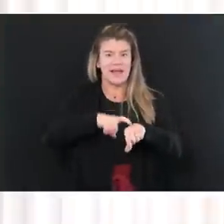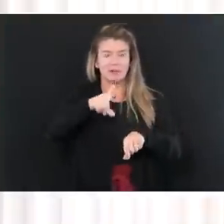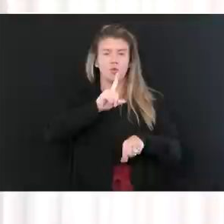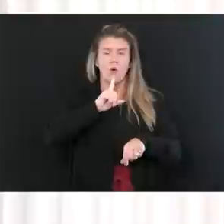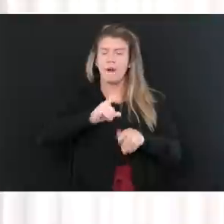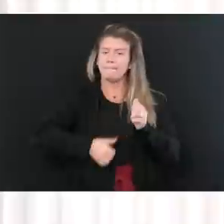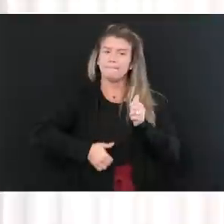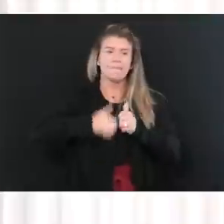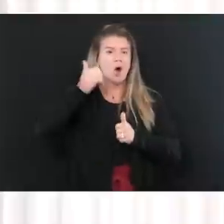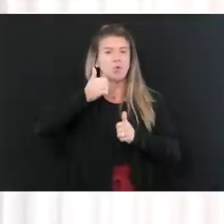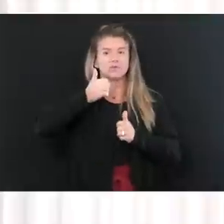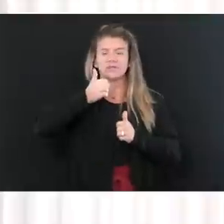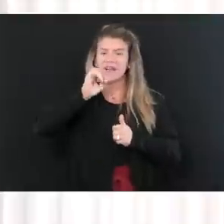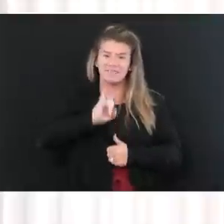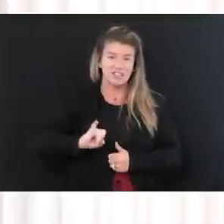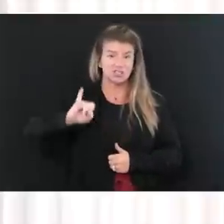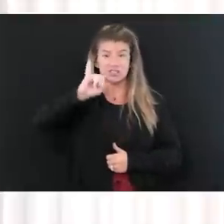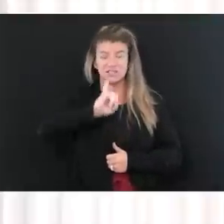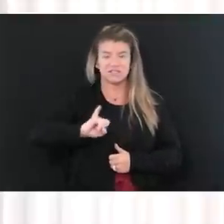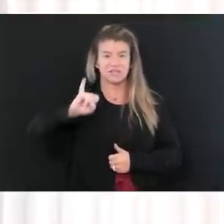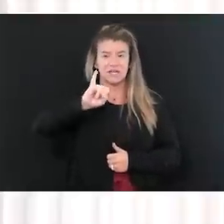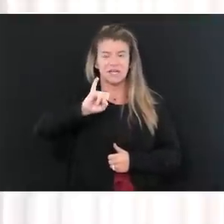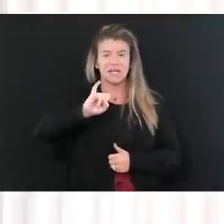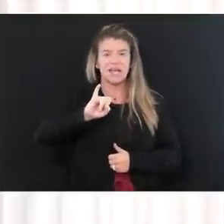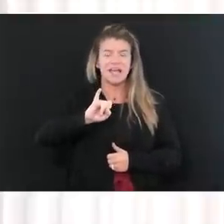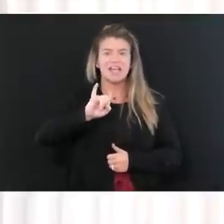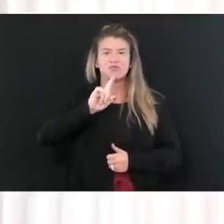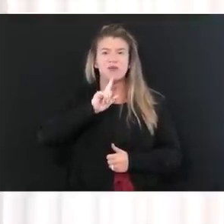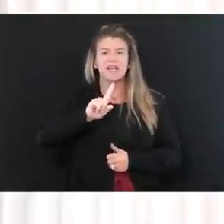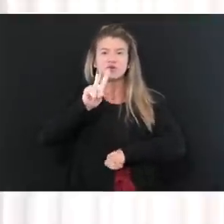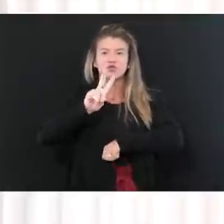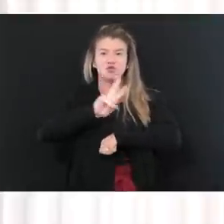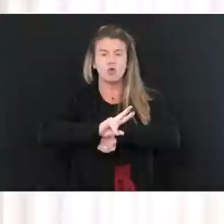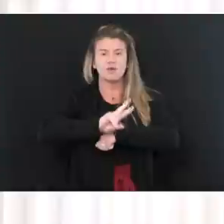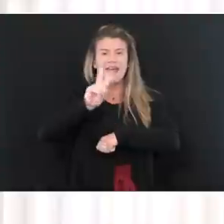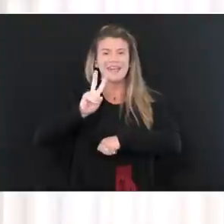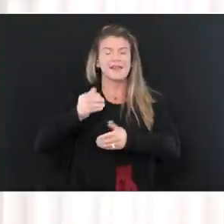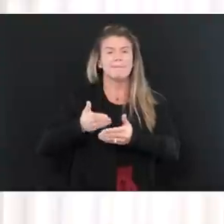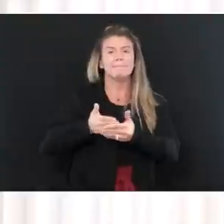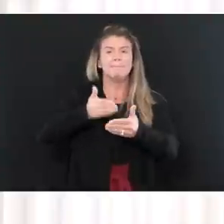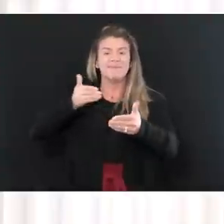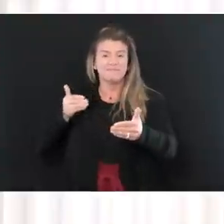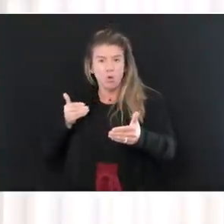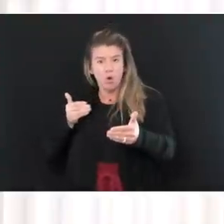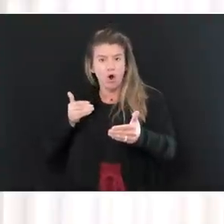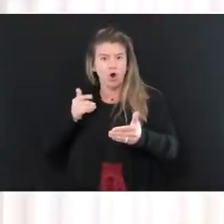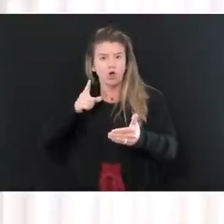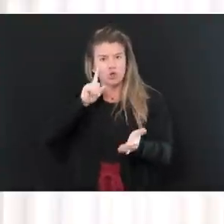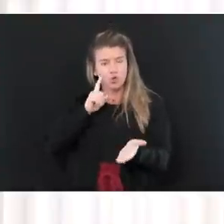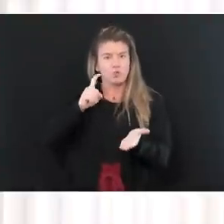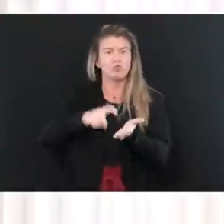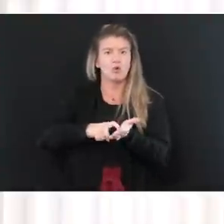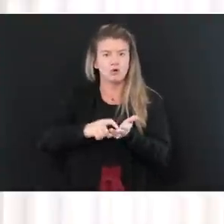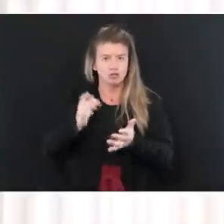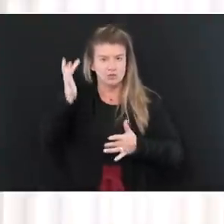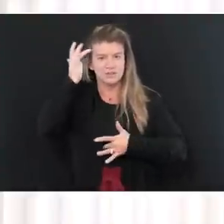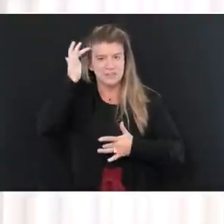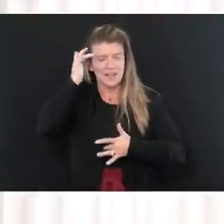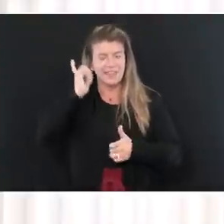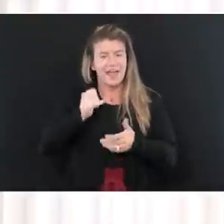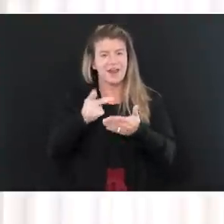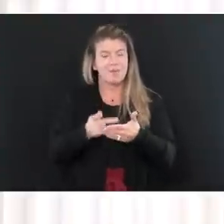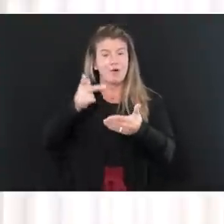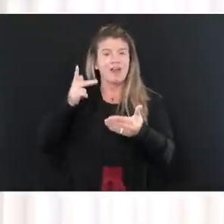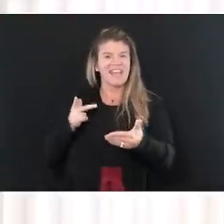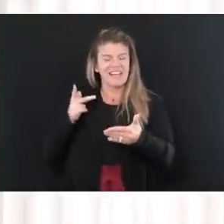the two-day window before they have symptoms and on the day of symptoms in that pre-symptomatic phase.